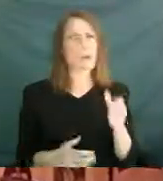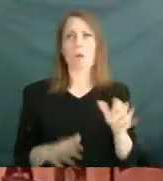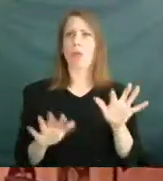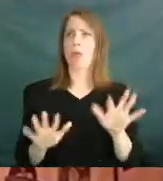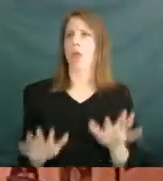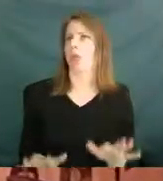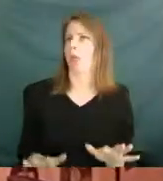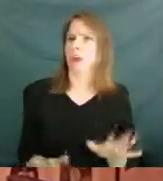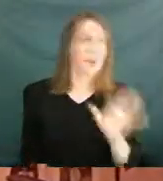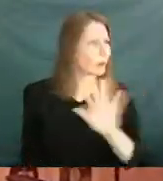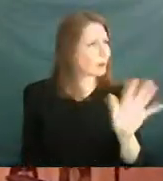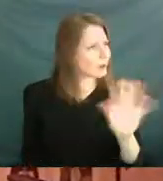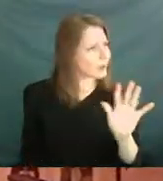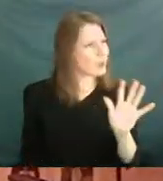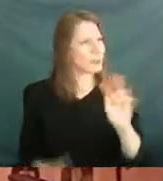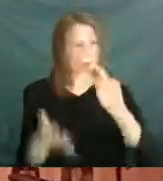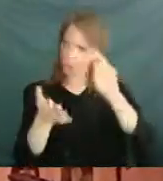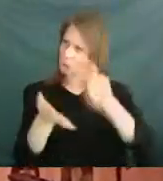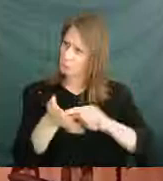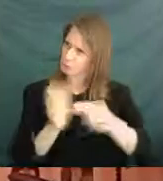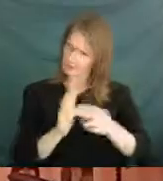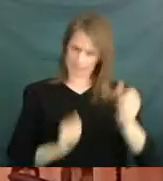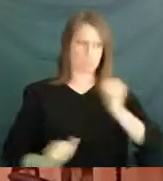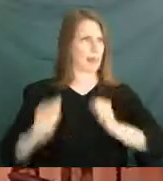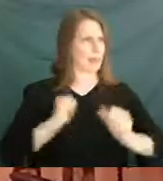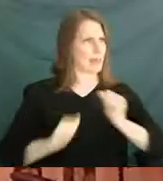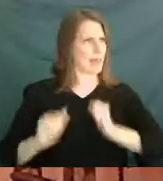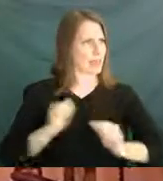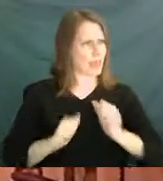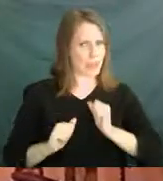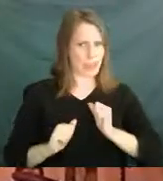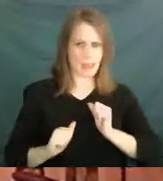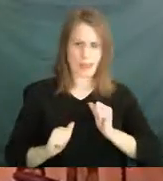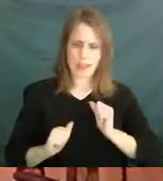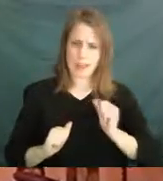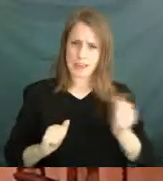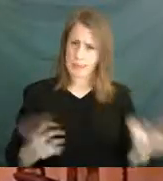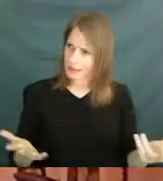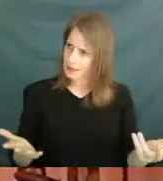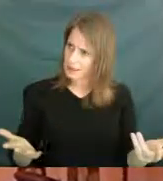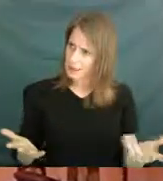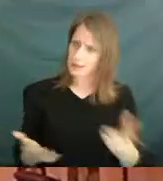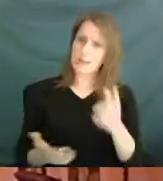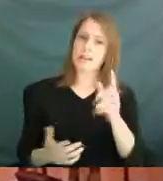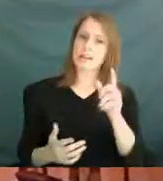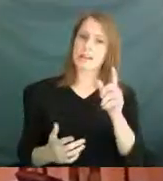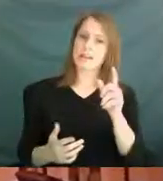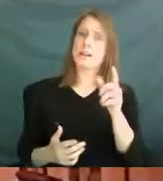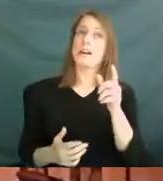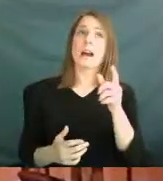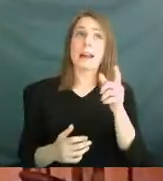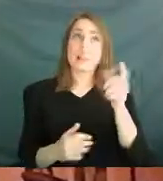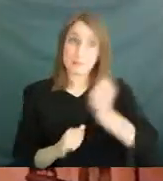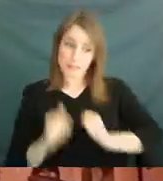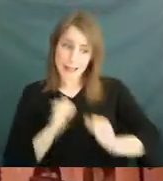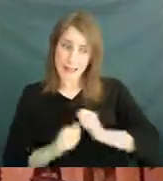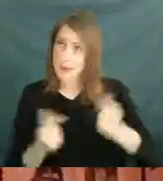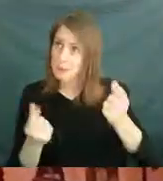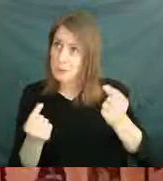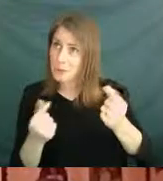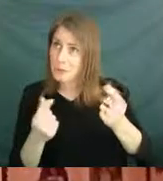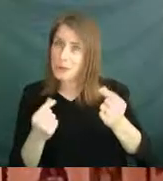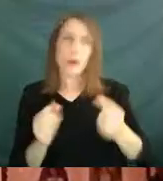so are done is from the purpose of playing. Whose end at the both was and is to hold the mirror up to our nature.